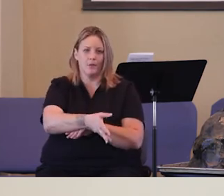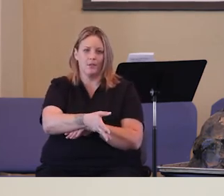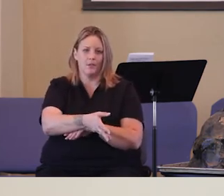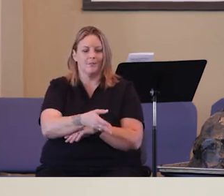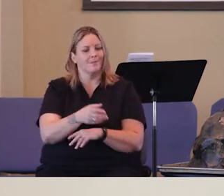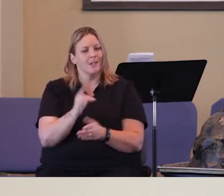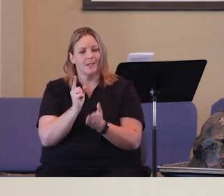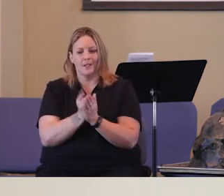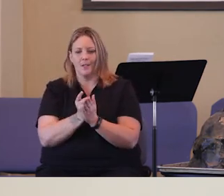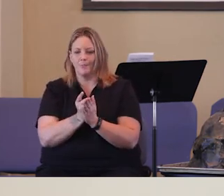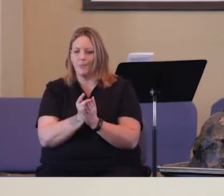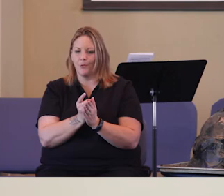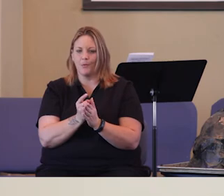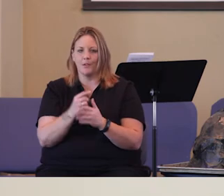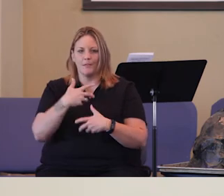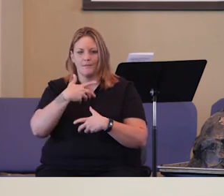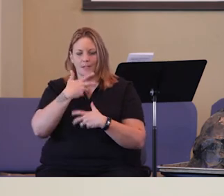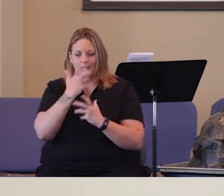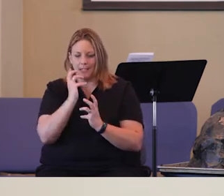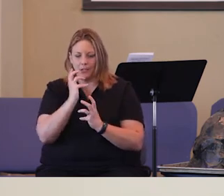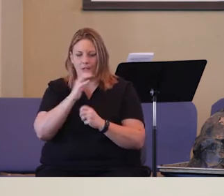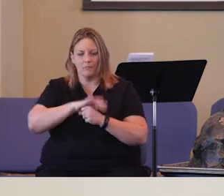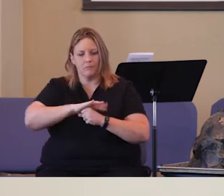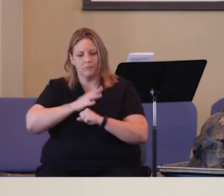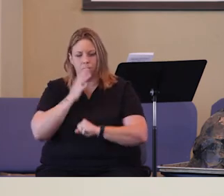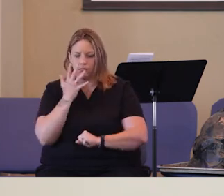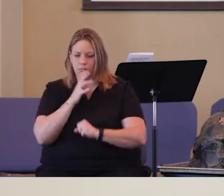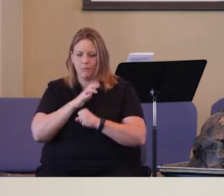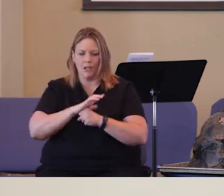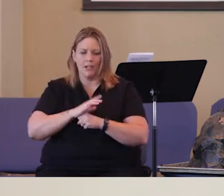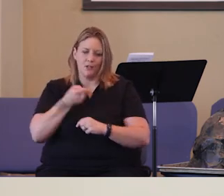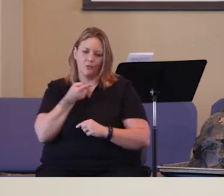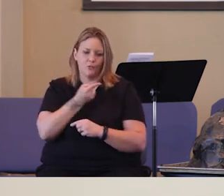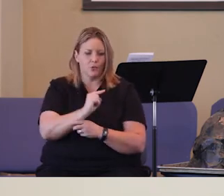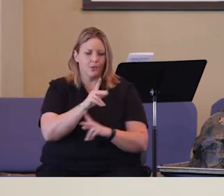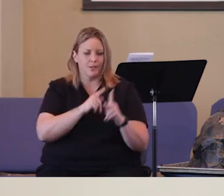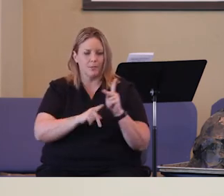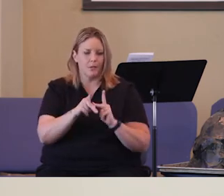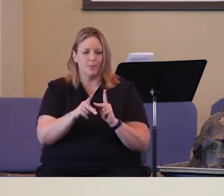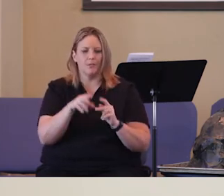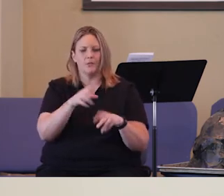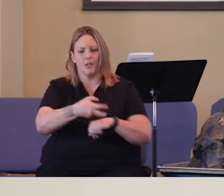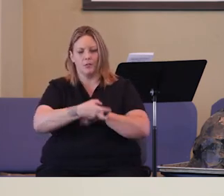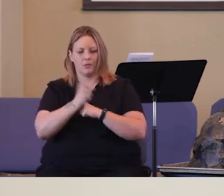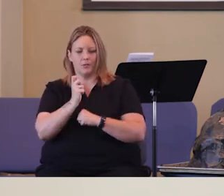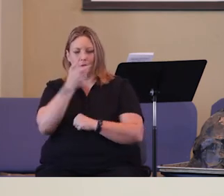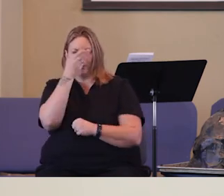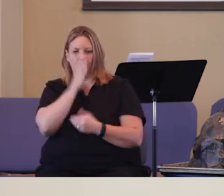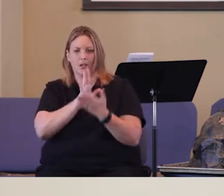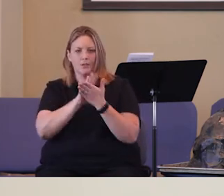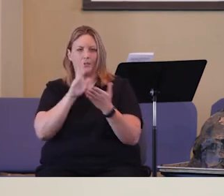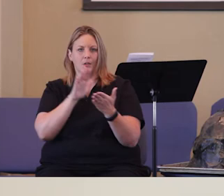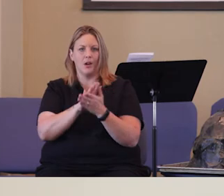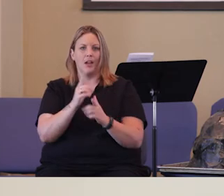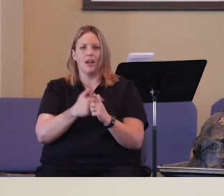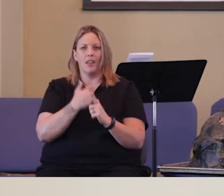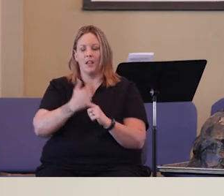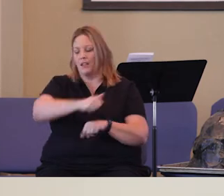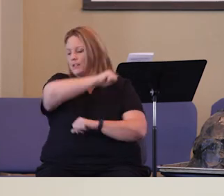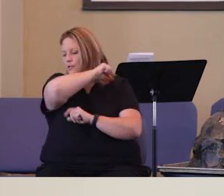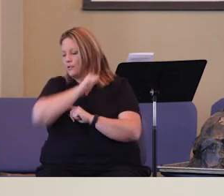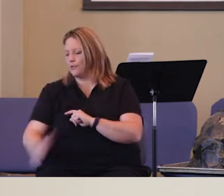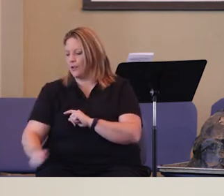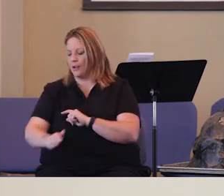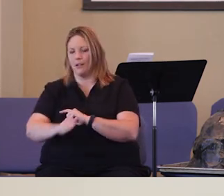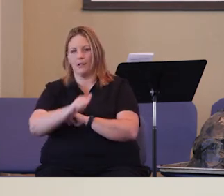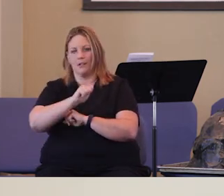the water was to come forth. So in a moment of anger, he insulted the people, took God's glory for himself, and then he